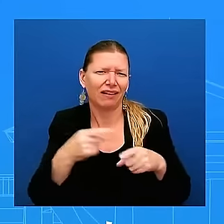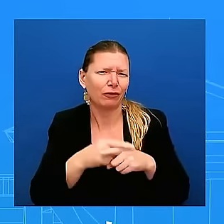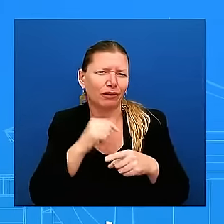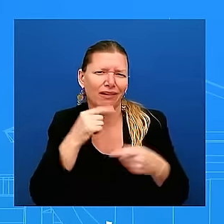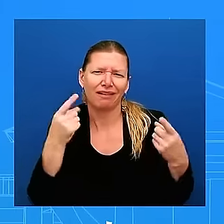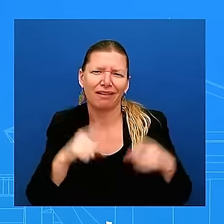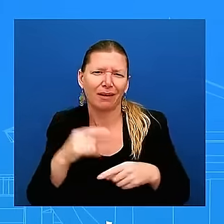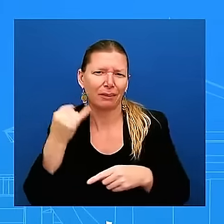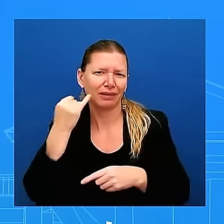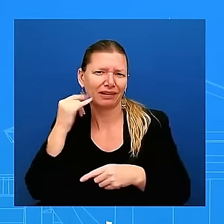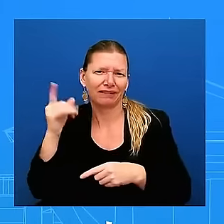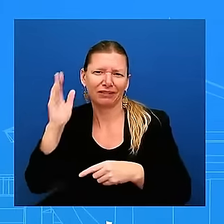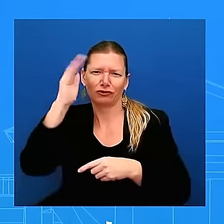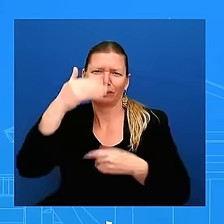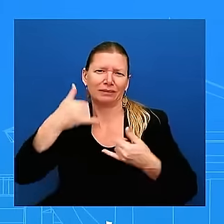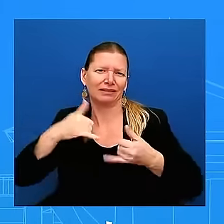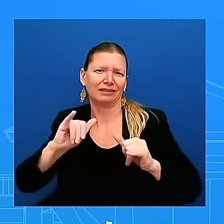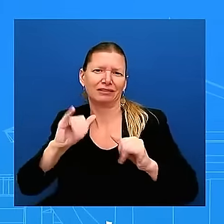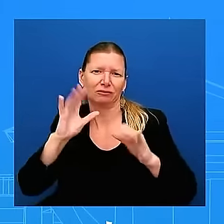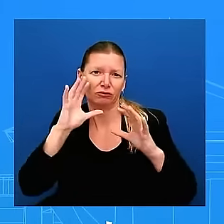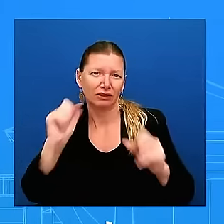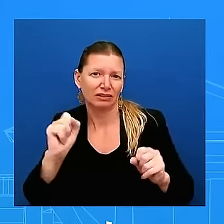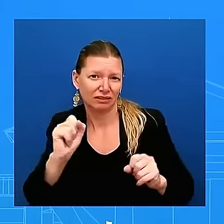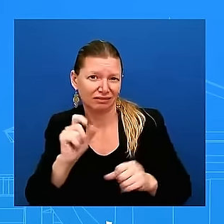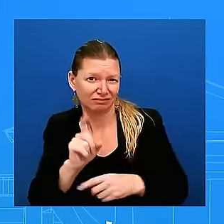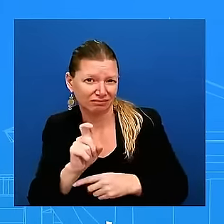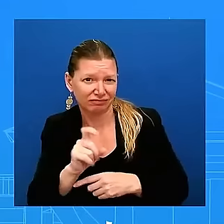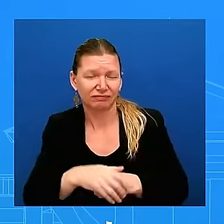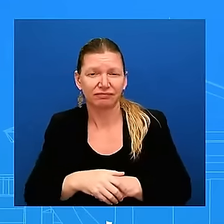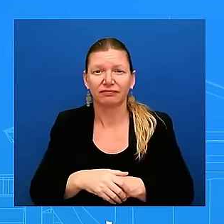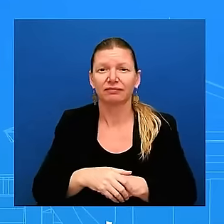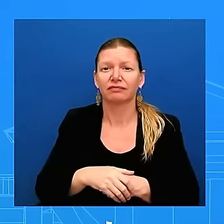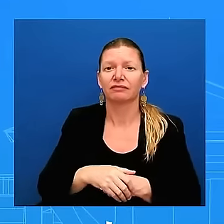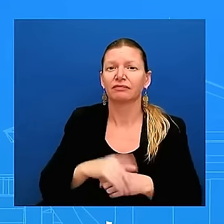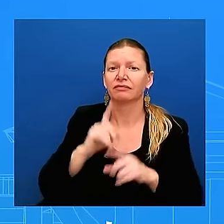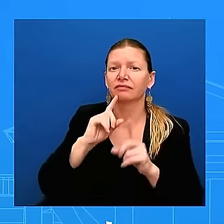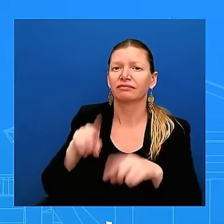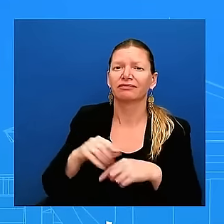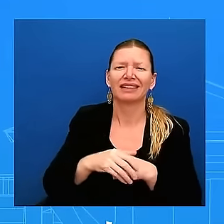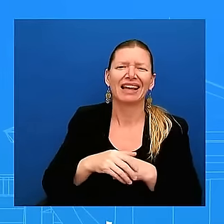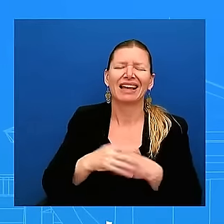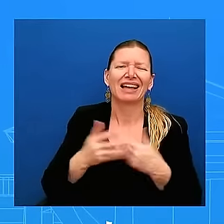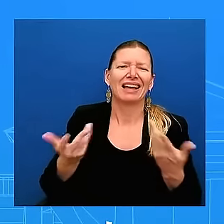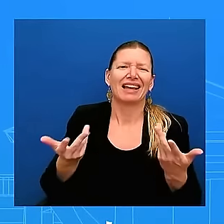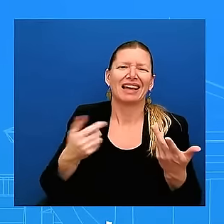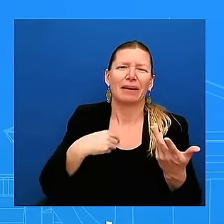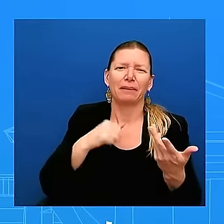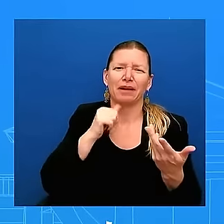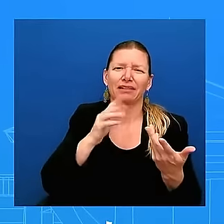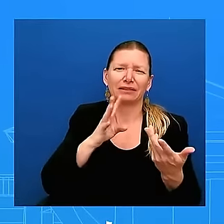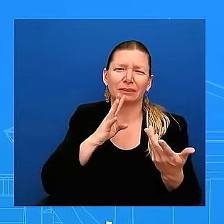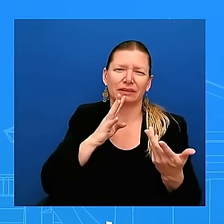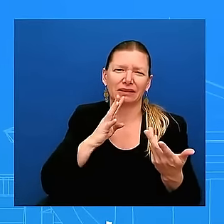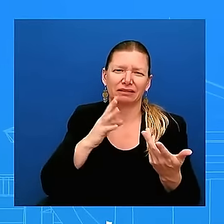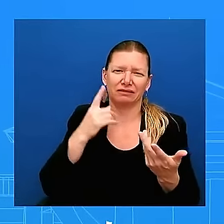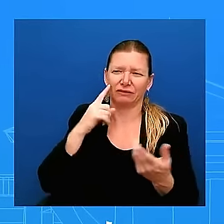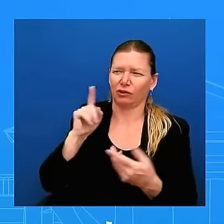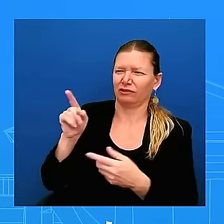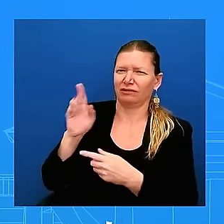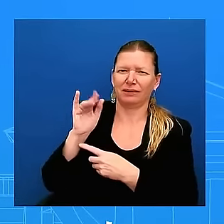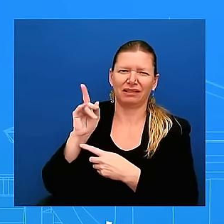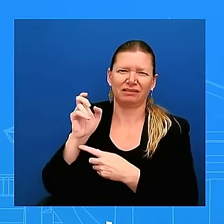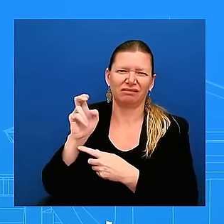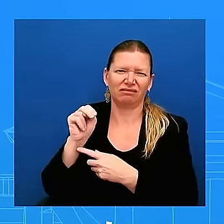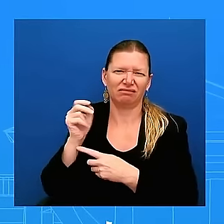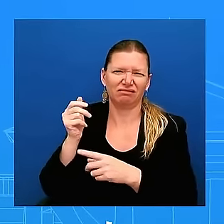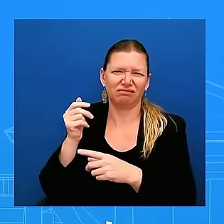he's going to lay out uh what his thoughts are uh when we see him deliver his uh address to the assembly